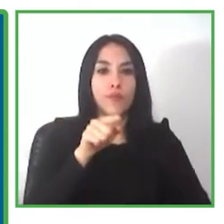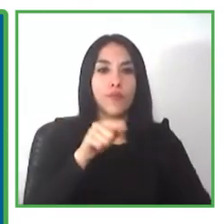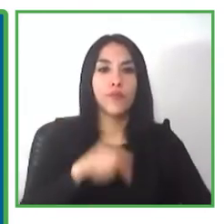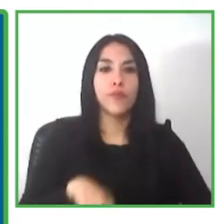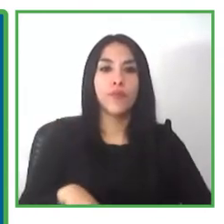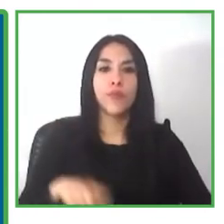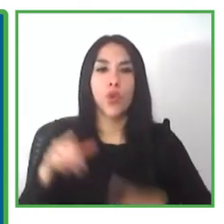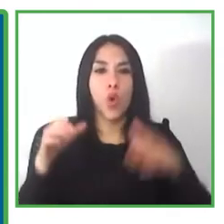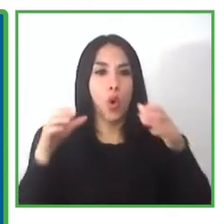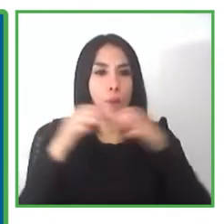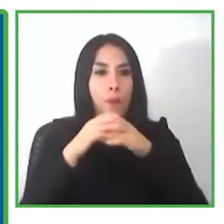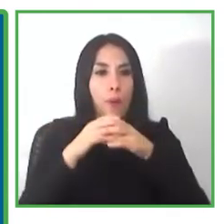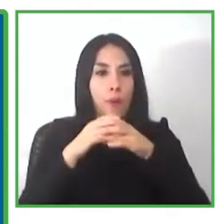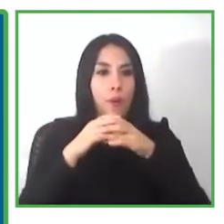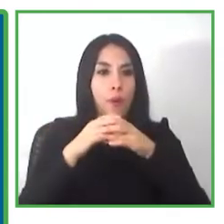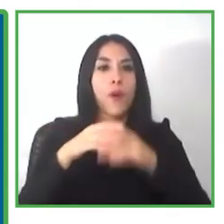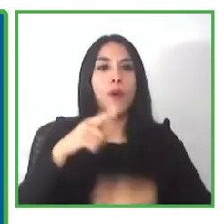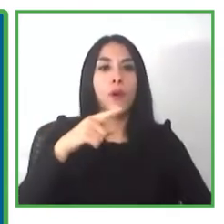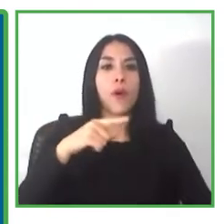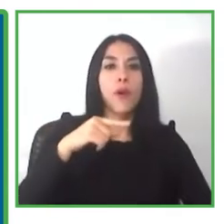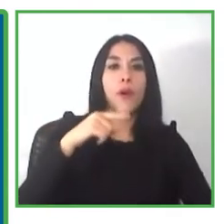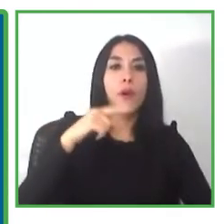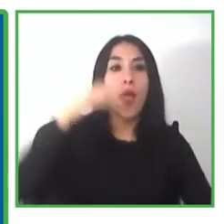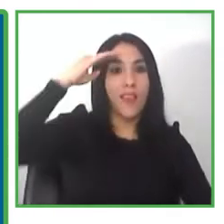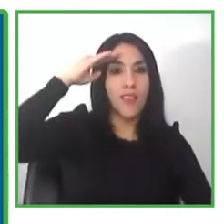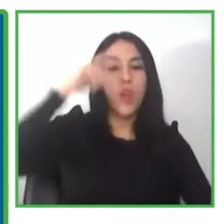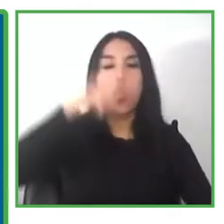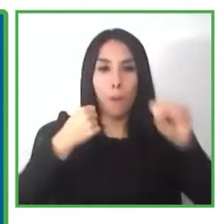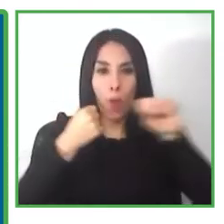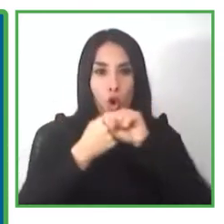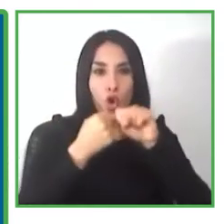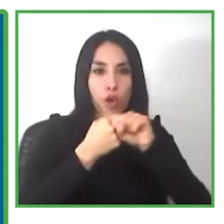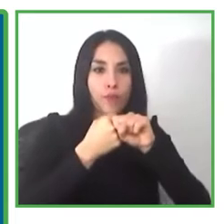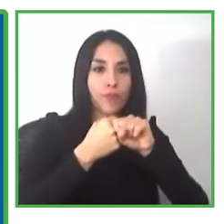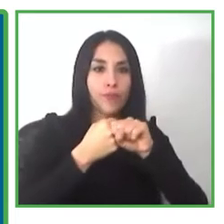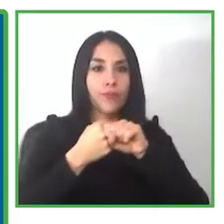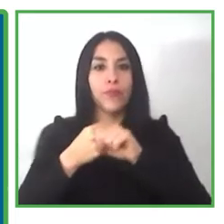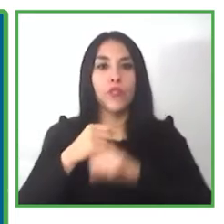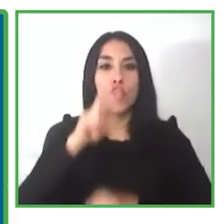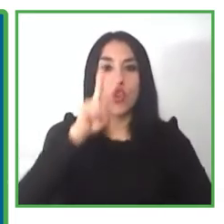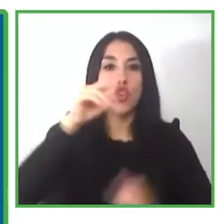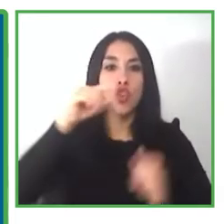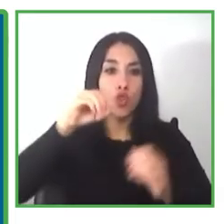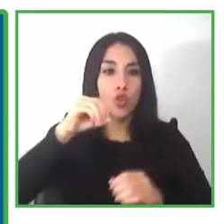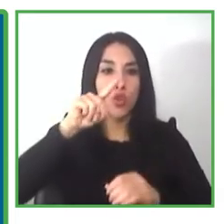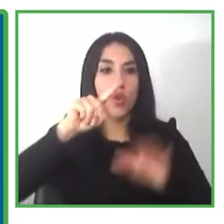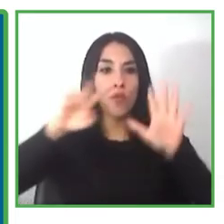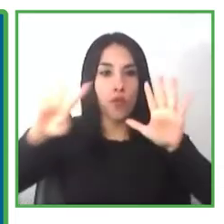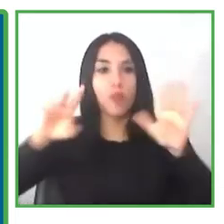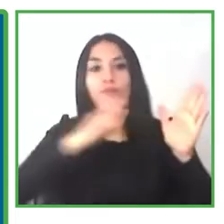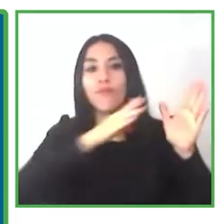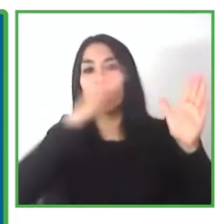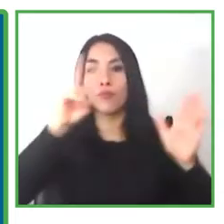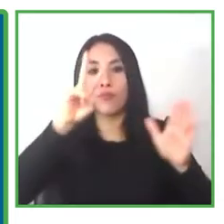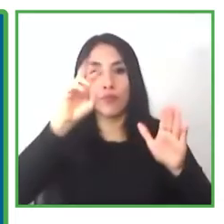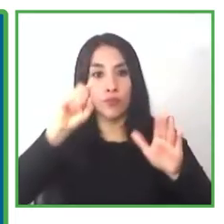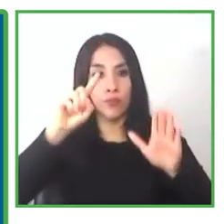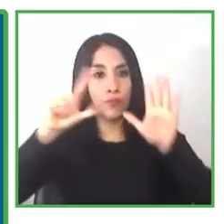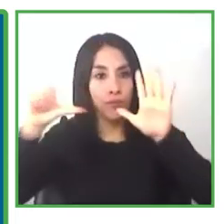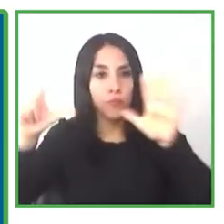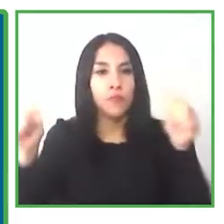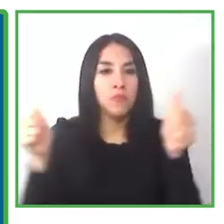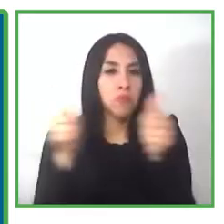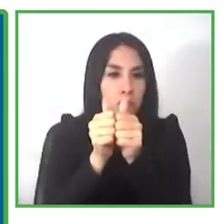association for employment with support from ireland from 2009 to 2017 along with her organization they